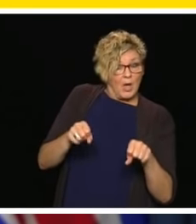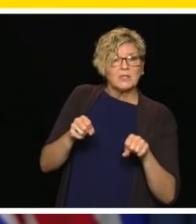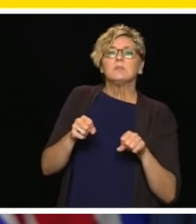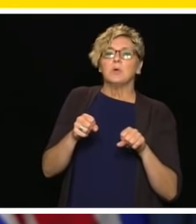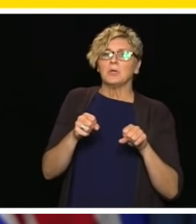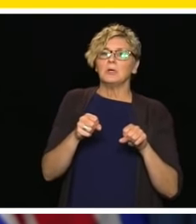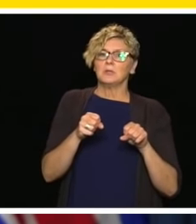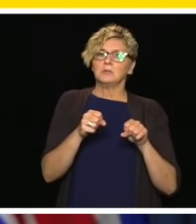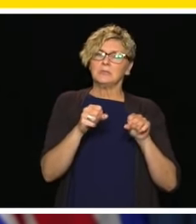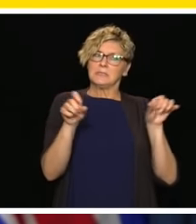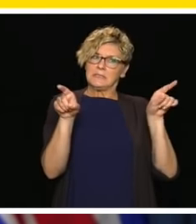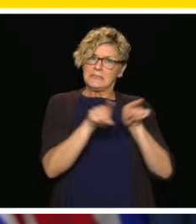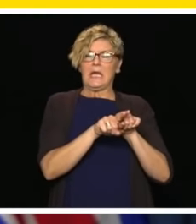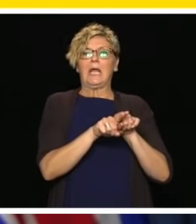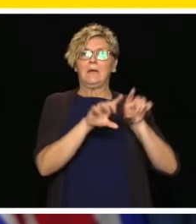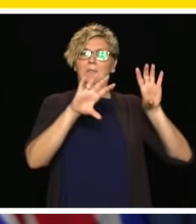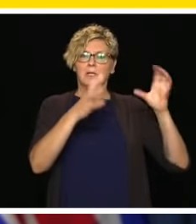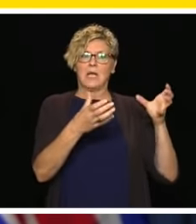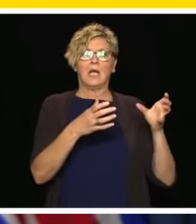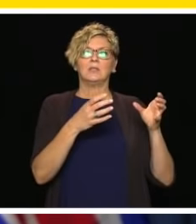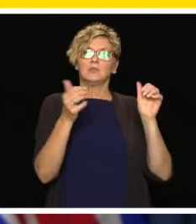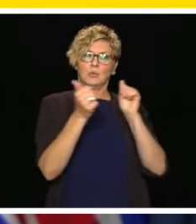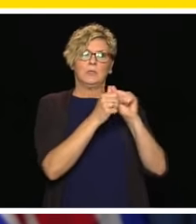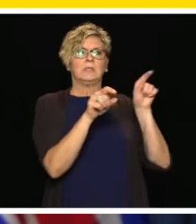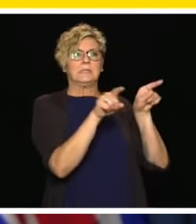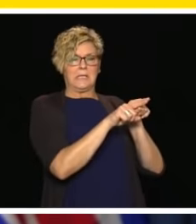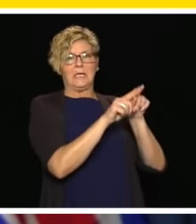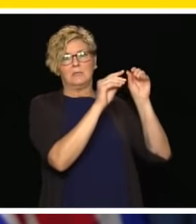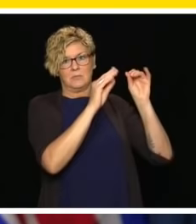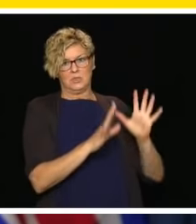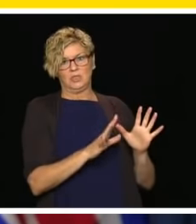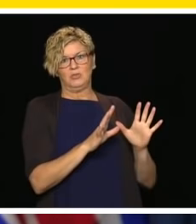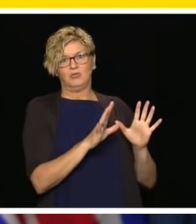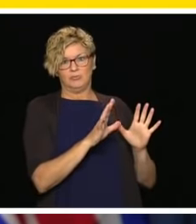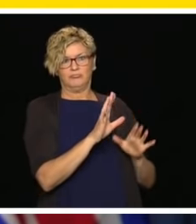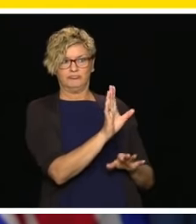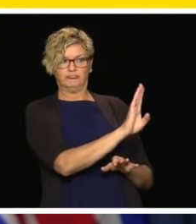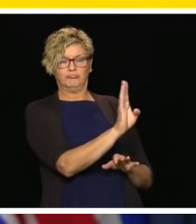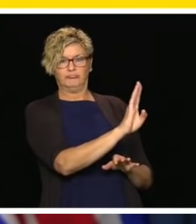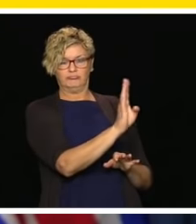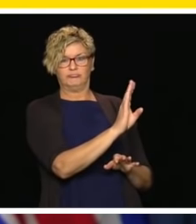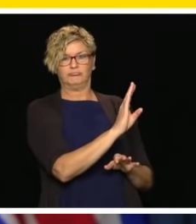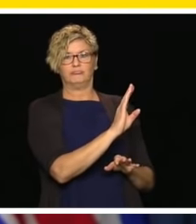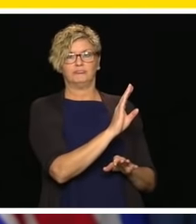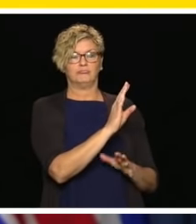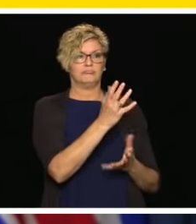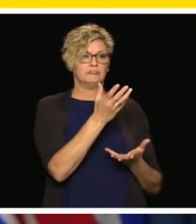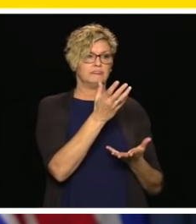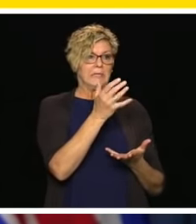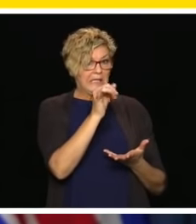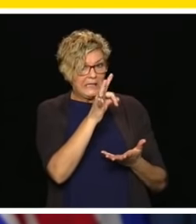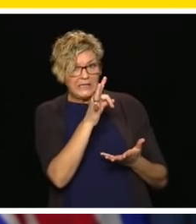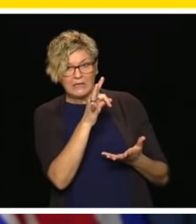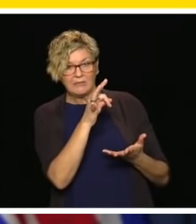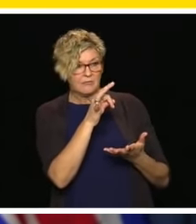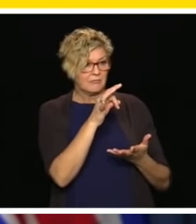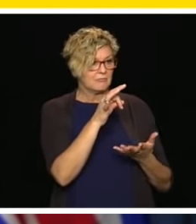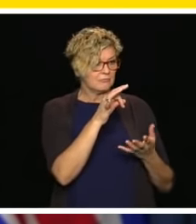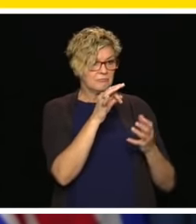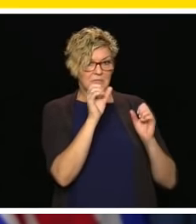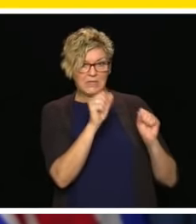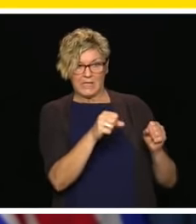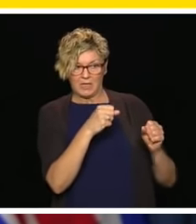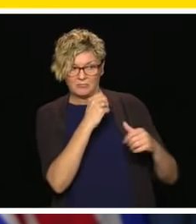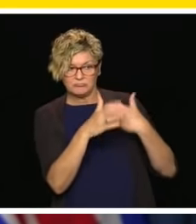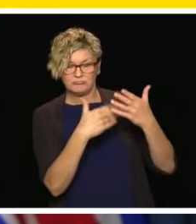where that's going I I is There will be some exceptions due to health conditions and those sorts of things.